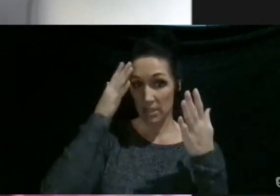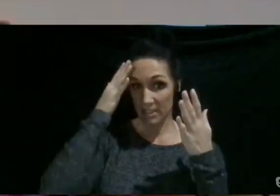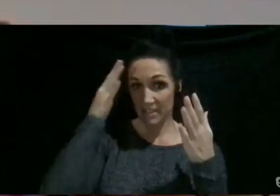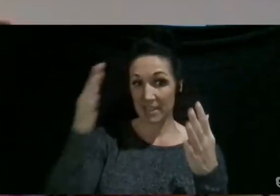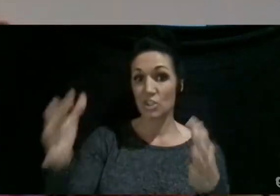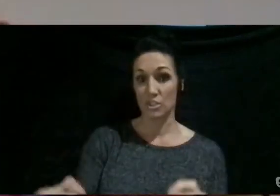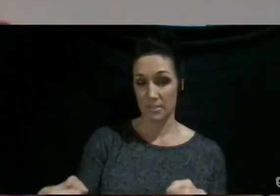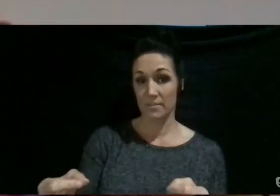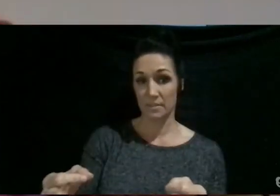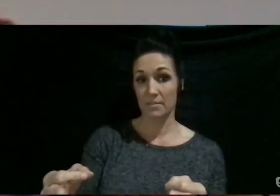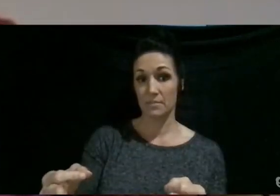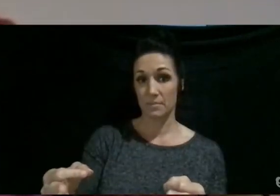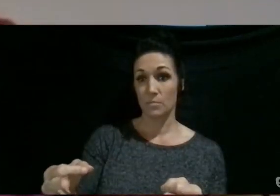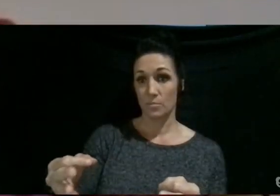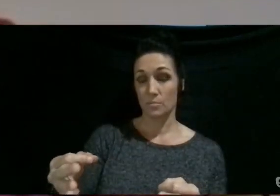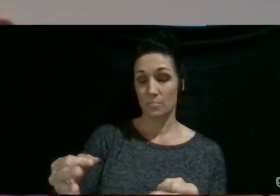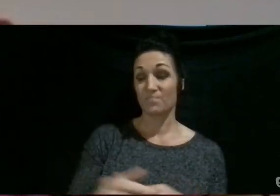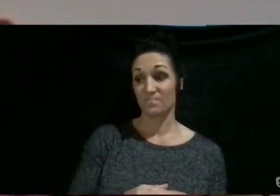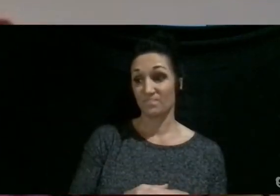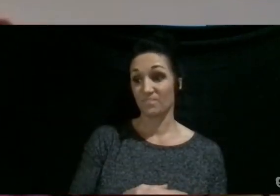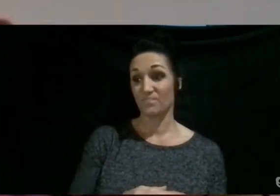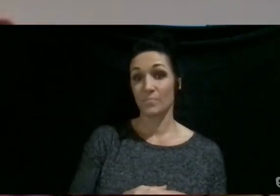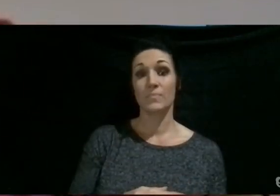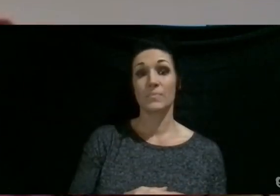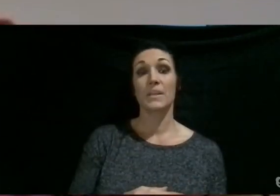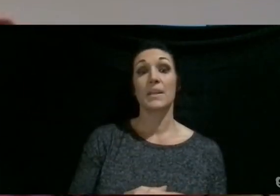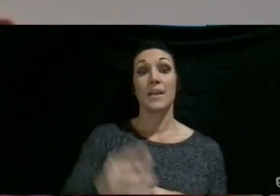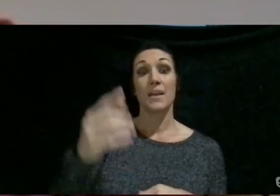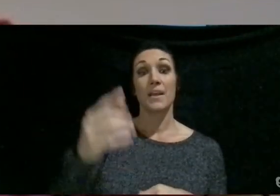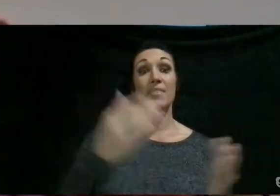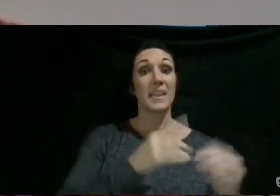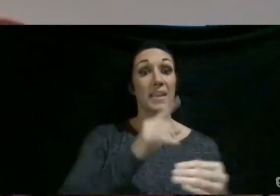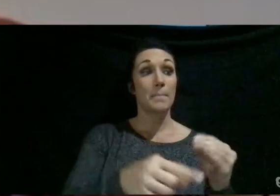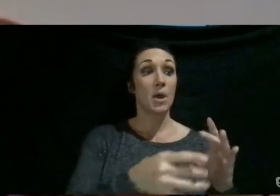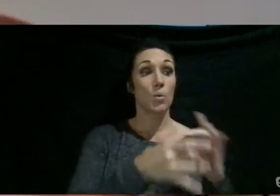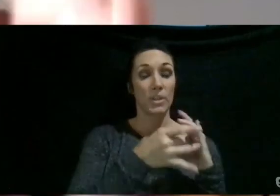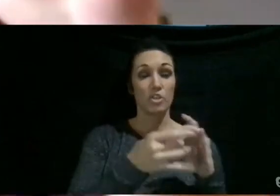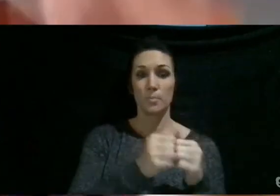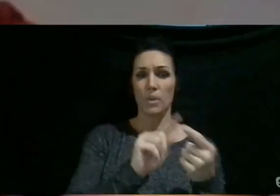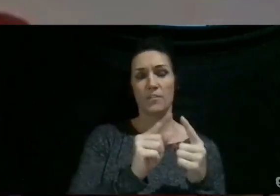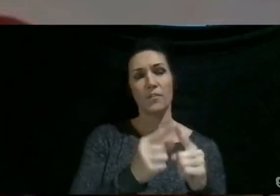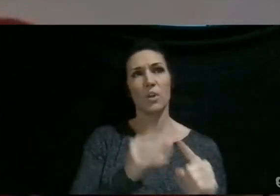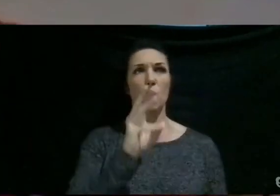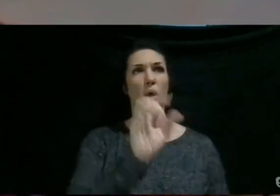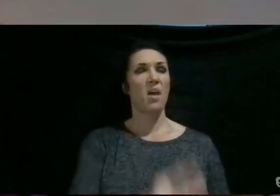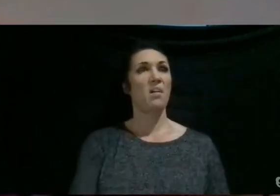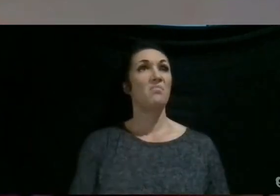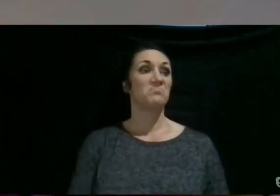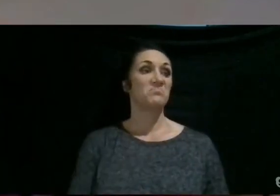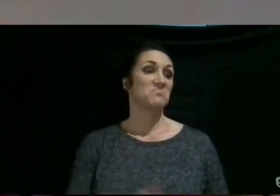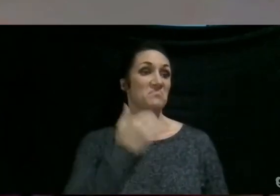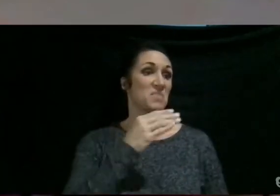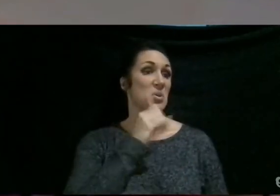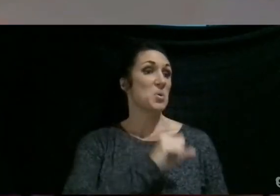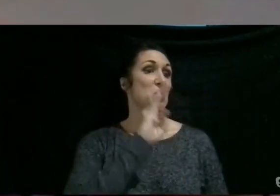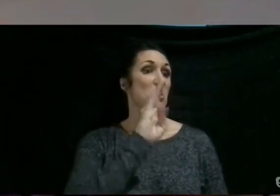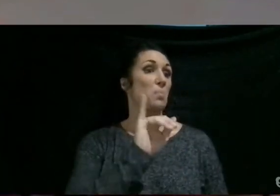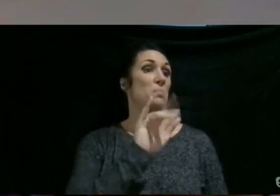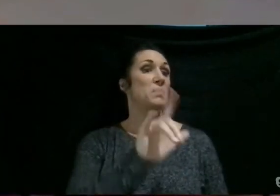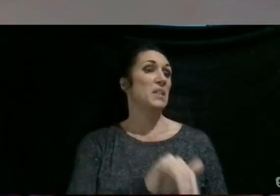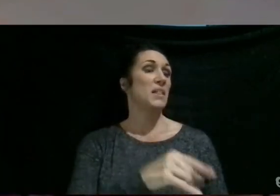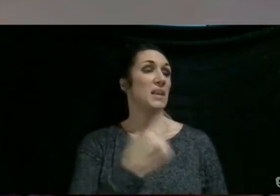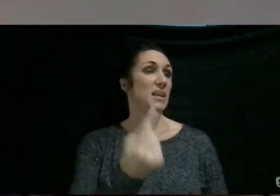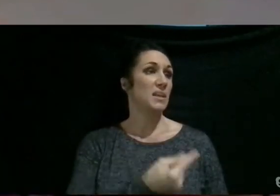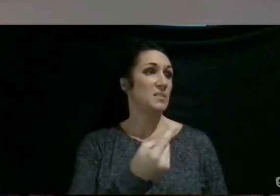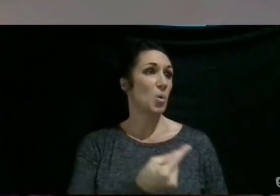hard times. Just think about that, like in a relationship with a friend being like, well, good old Billy, he always is like